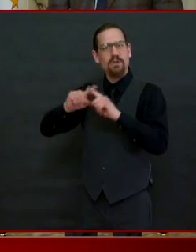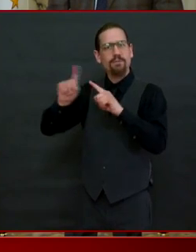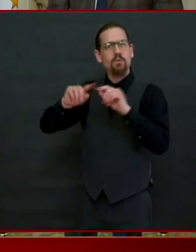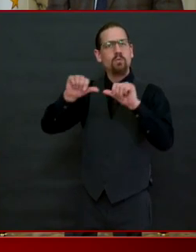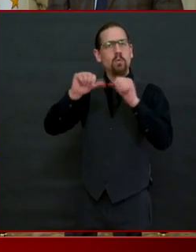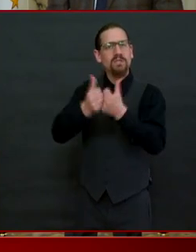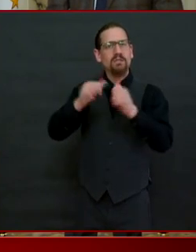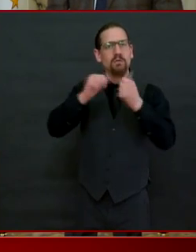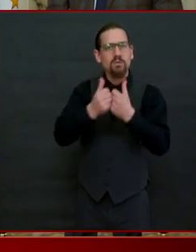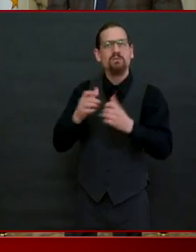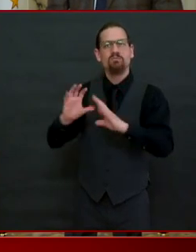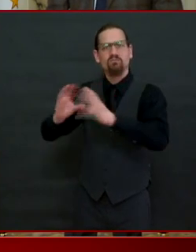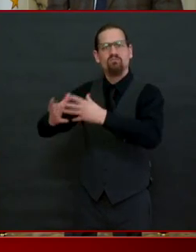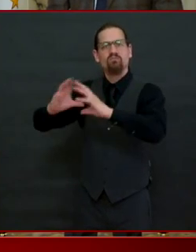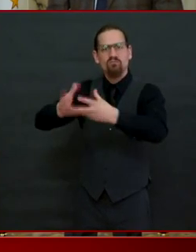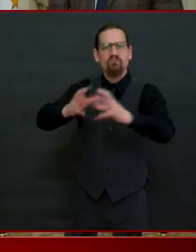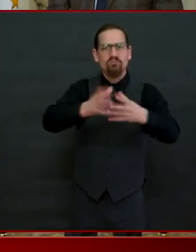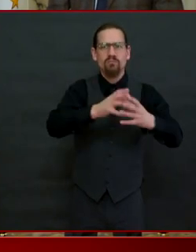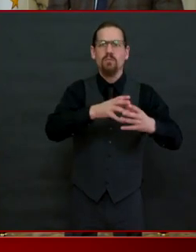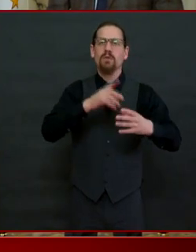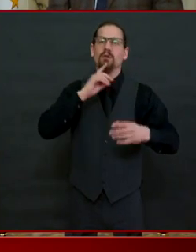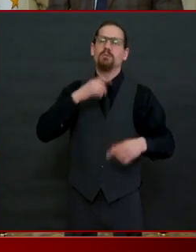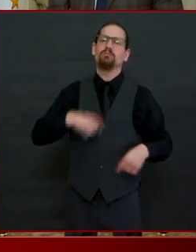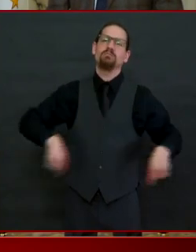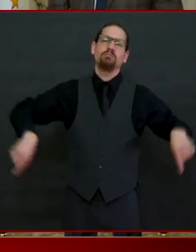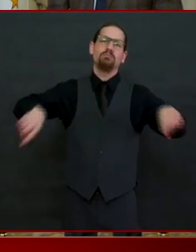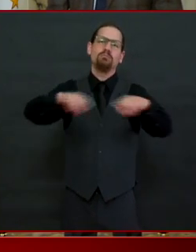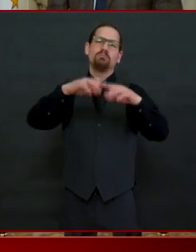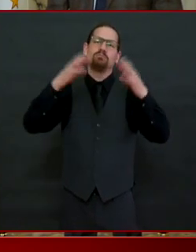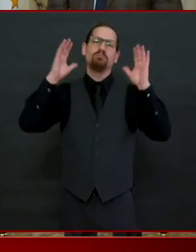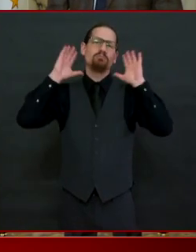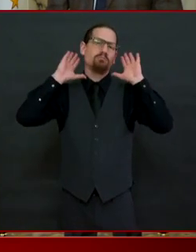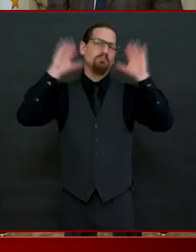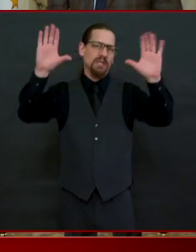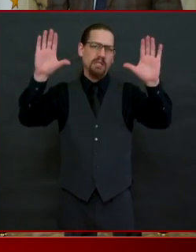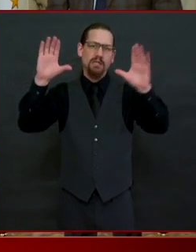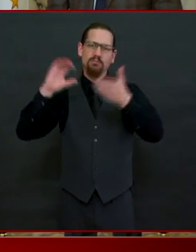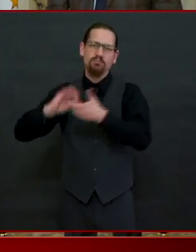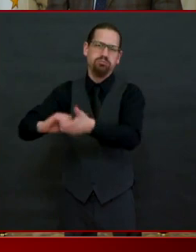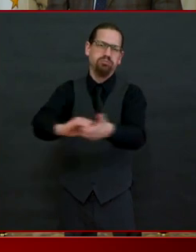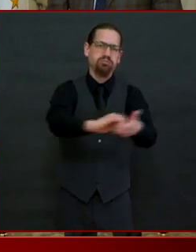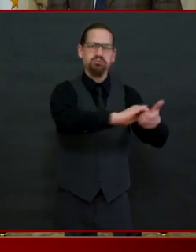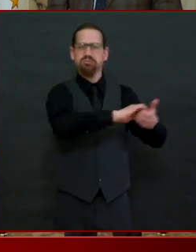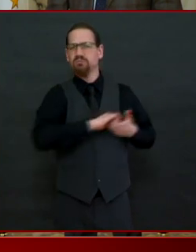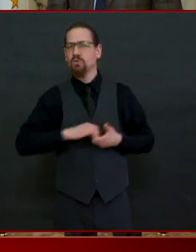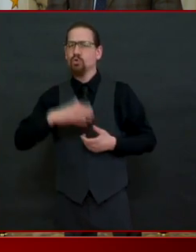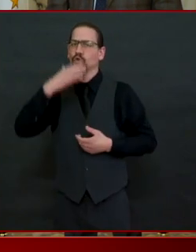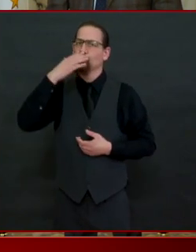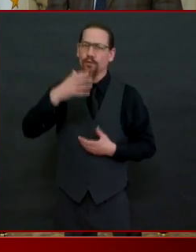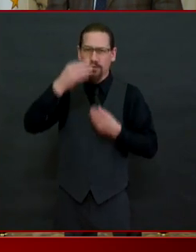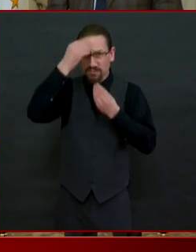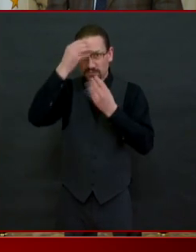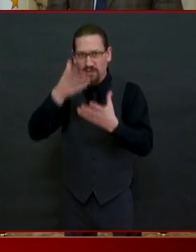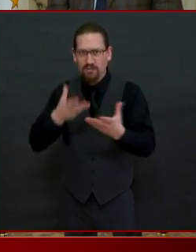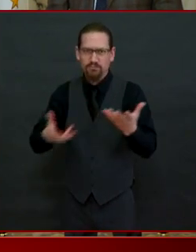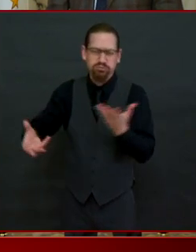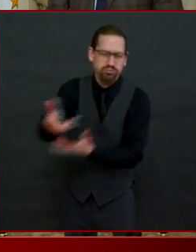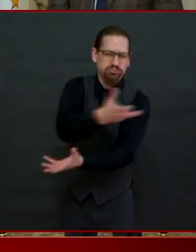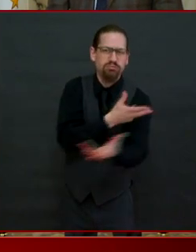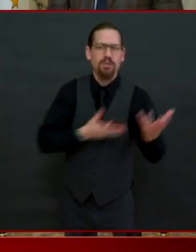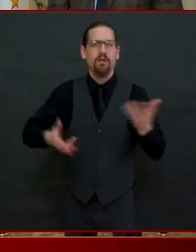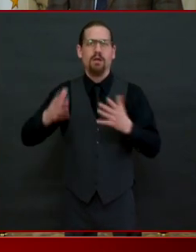employers small employers you've been phenomenal partners we've been in close close touch with you but we